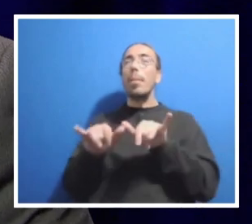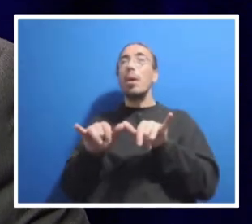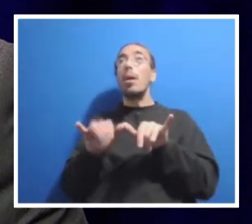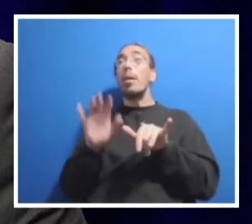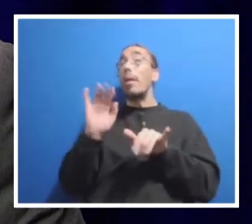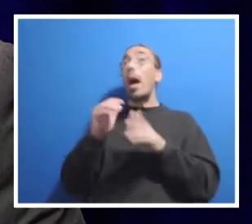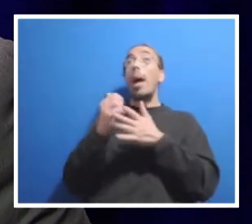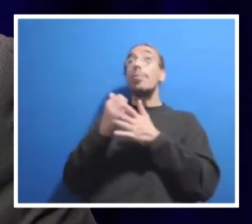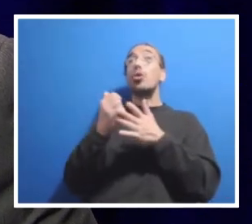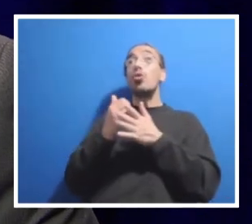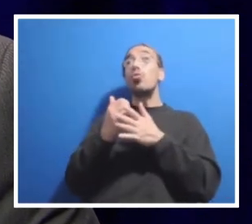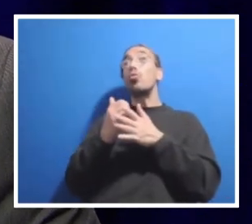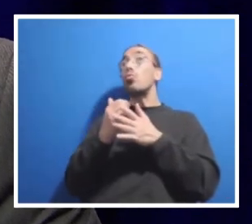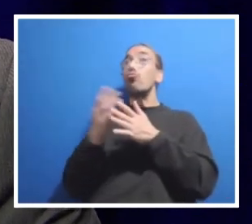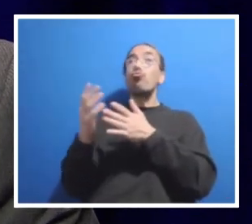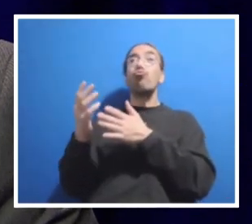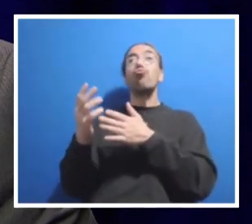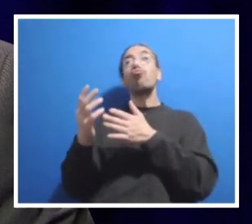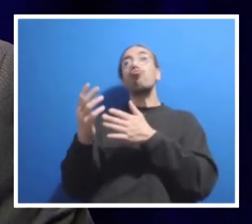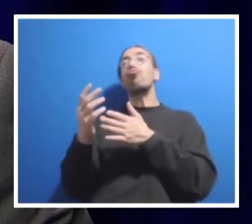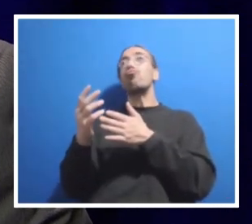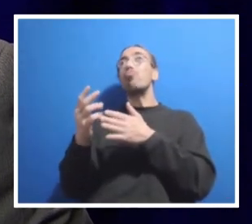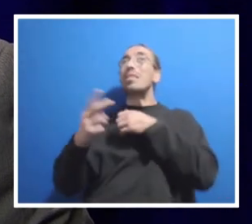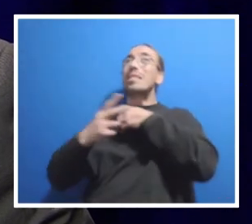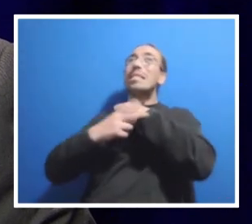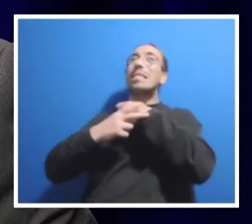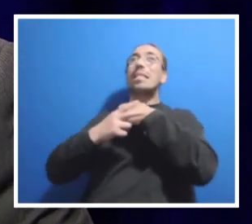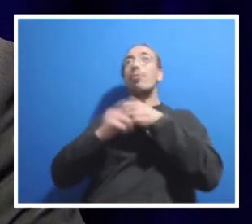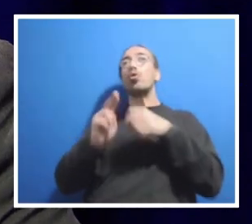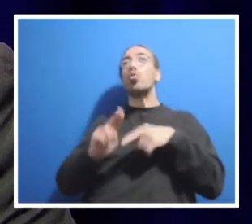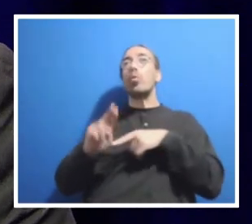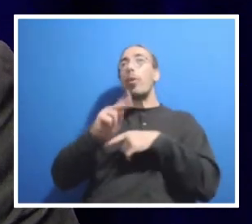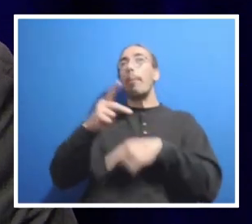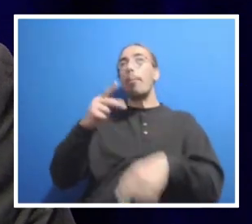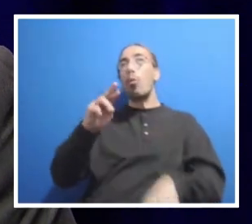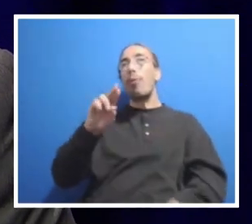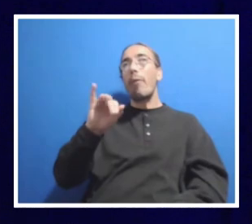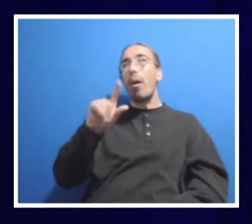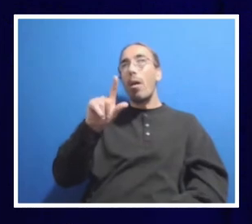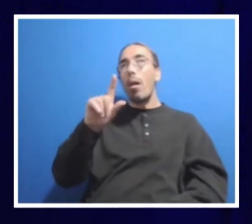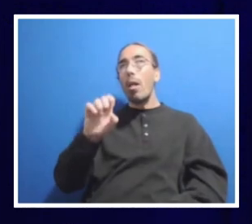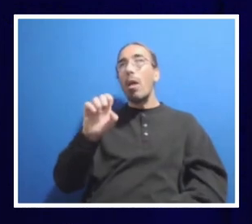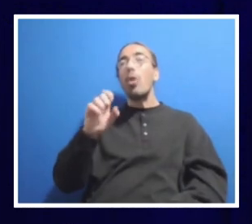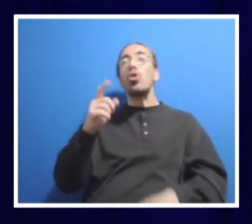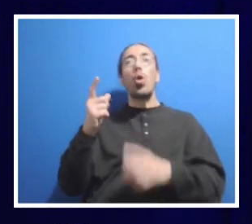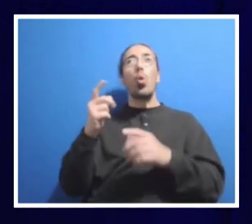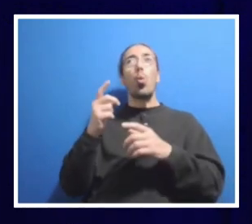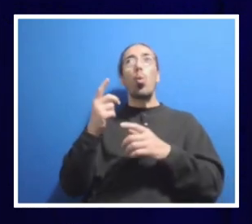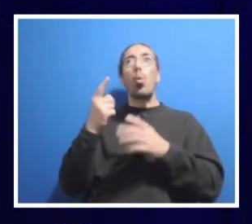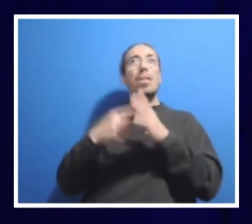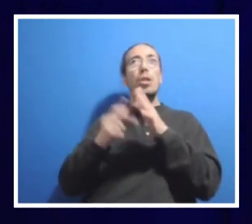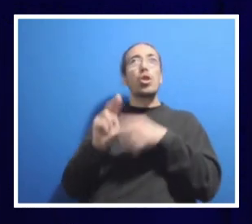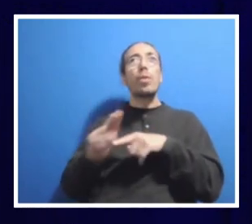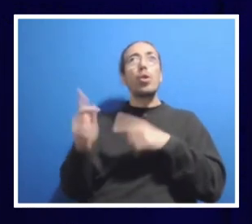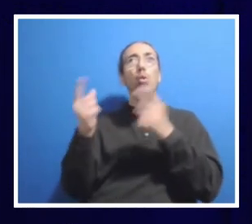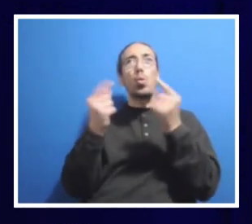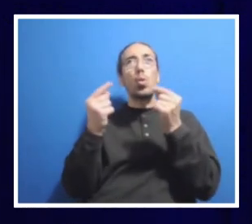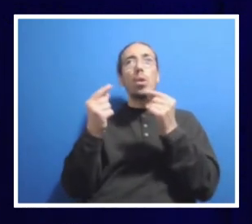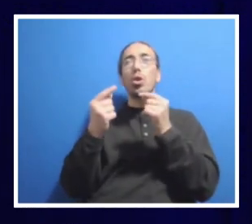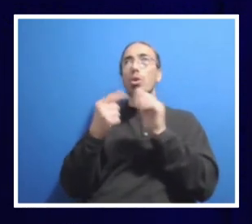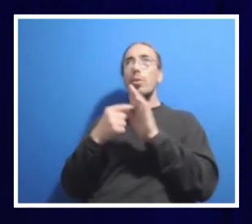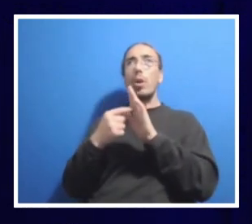the university's profile. So, what is the university doing to address this? It's a very good question.